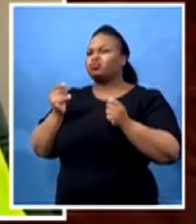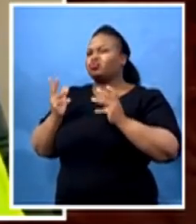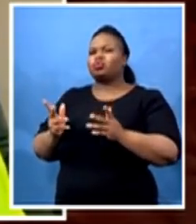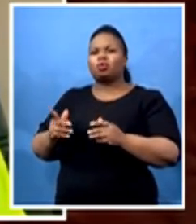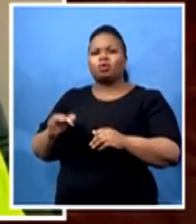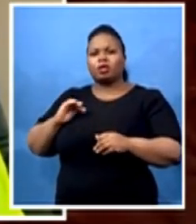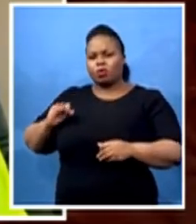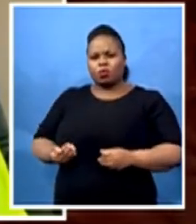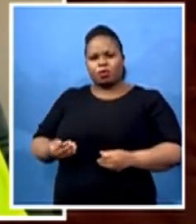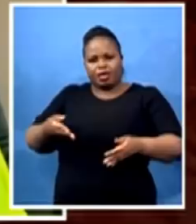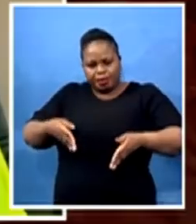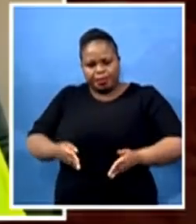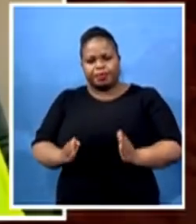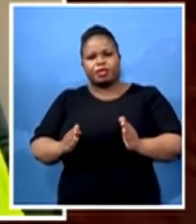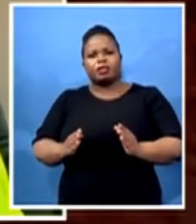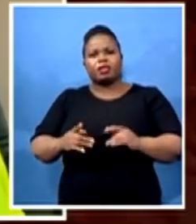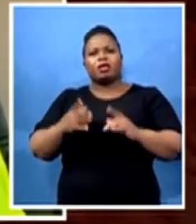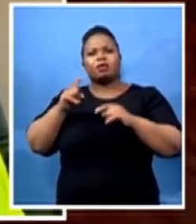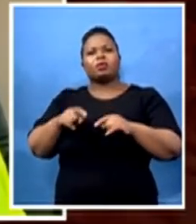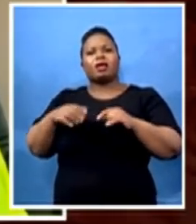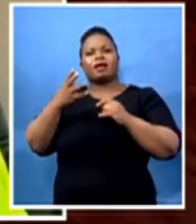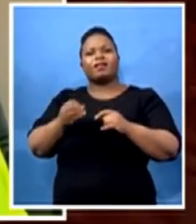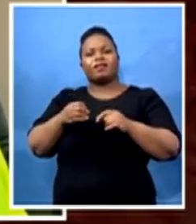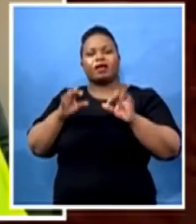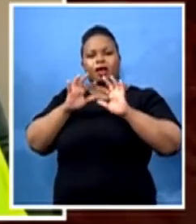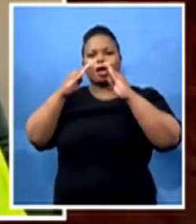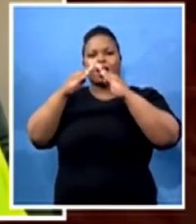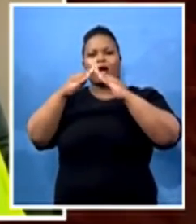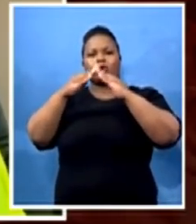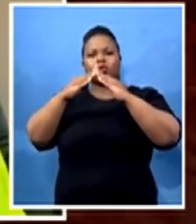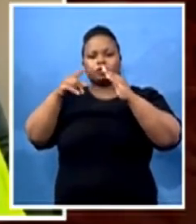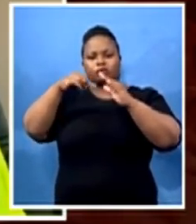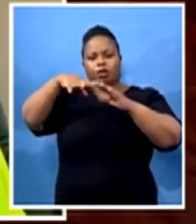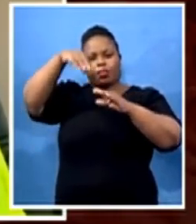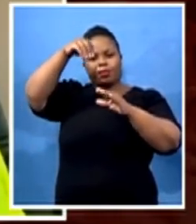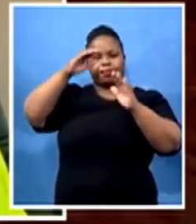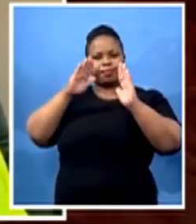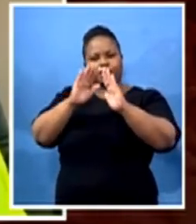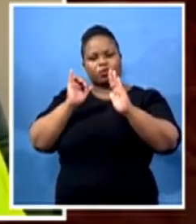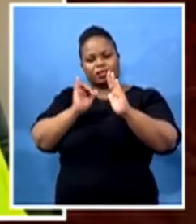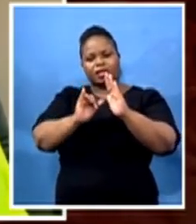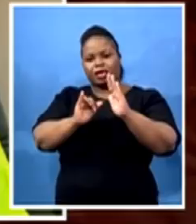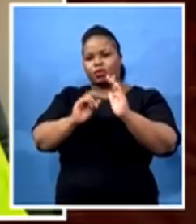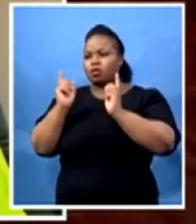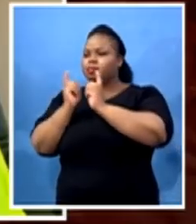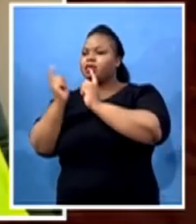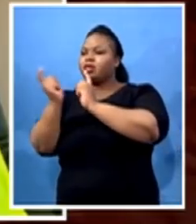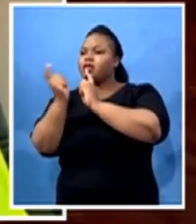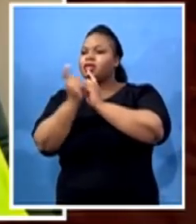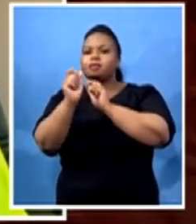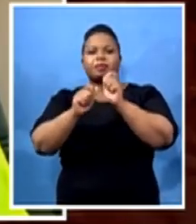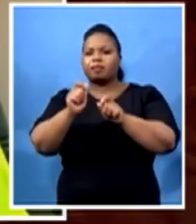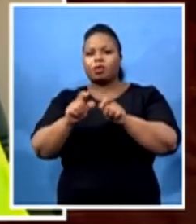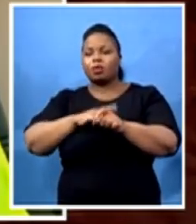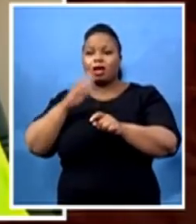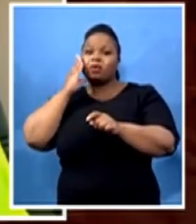stays in that rendezvous. She doesn't mix with any because our elderly people were afraid that if you go and visit, you